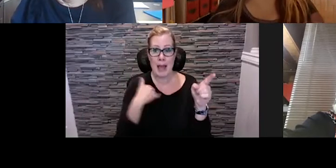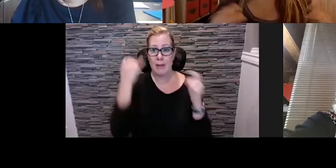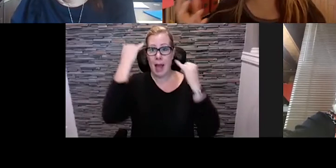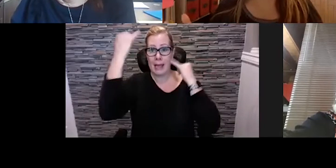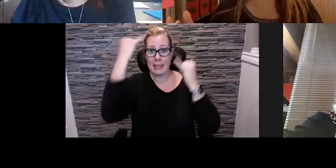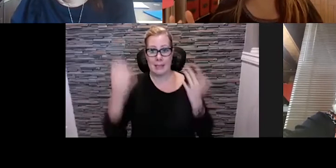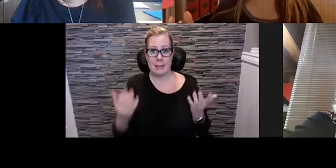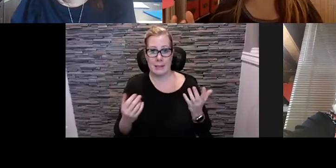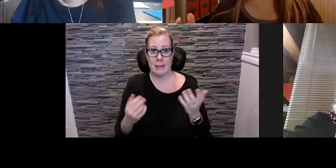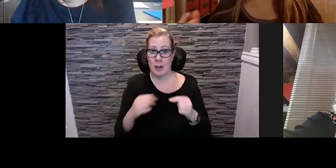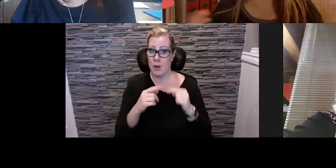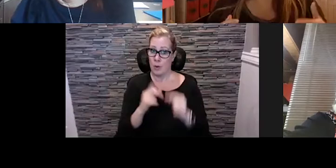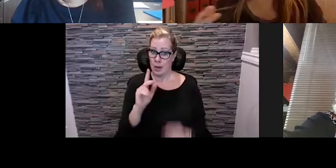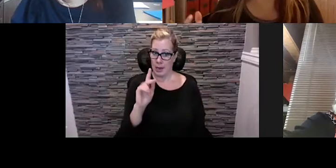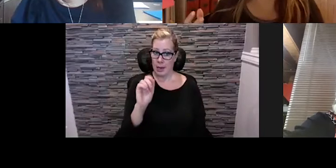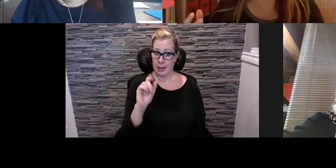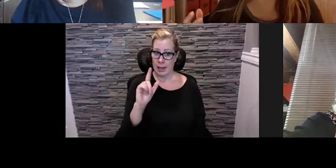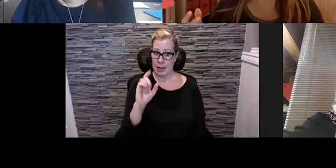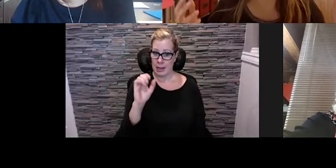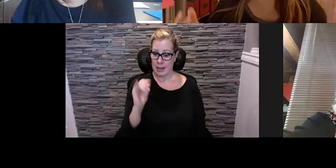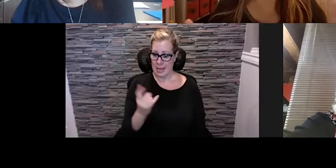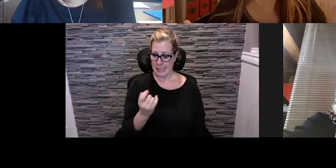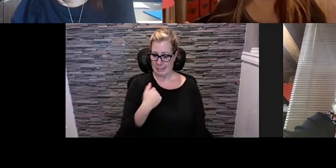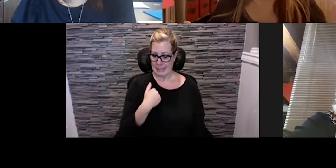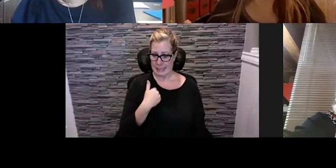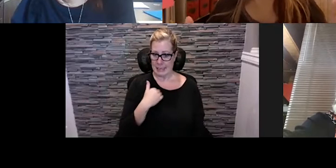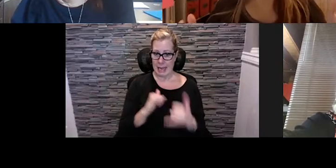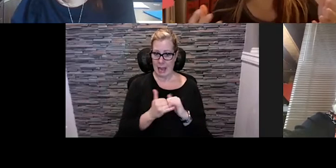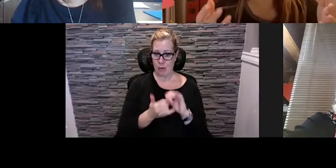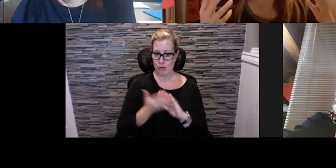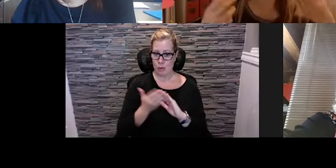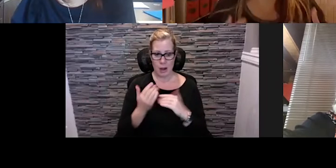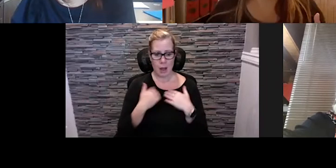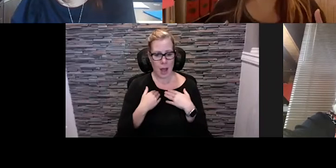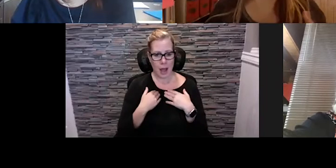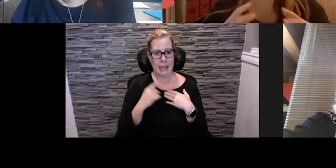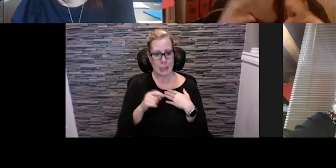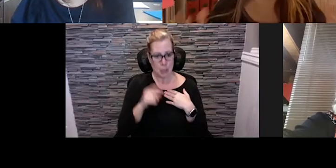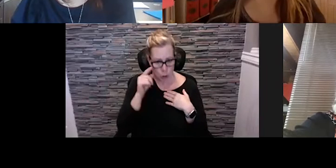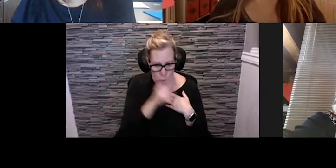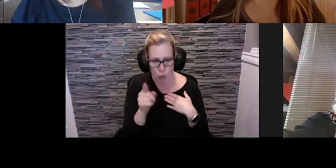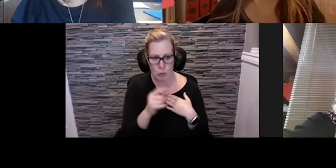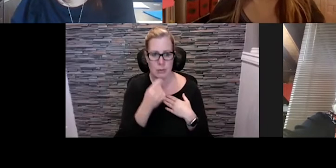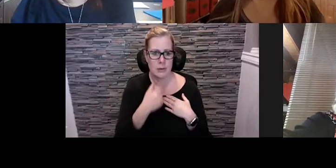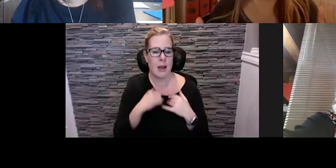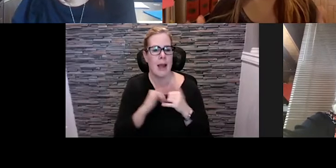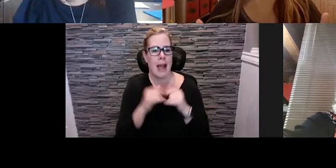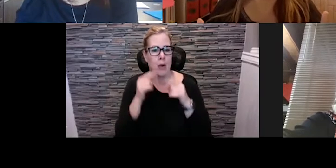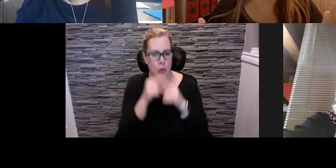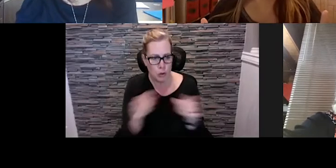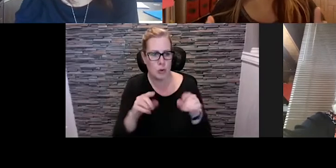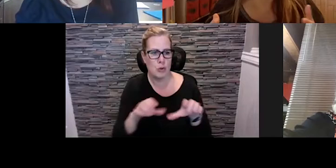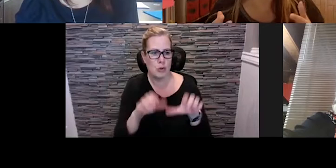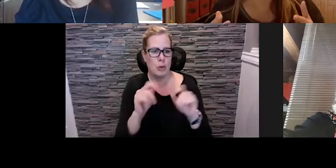me, how would we do this? I'm more interested in how you would do it. And then you work with us and we try to figure out how to make it